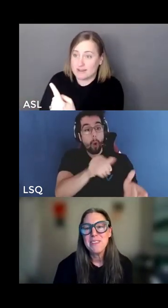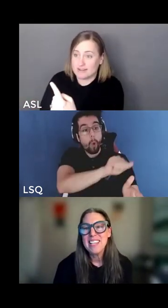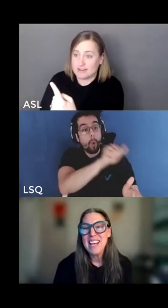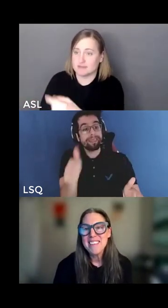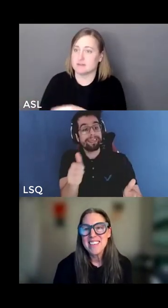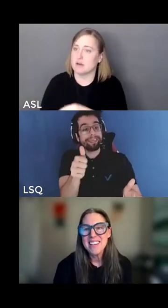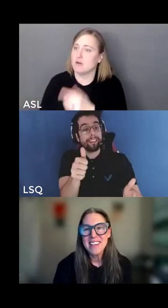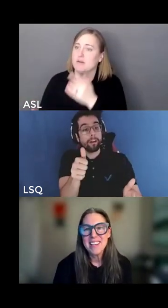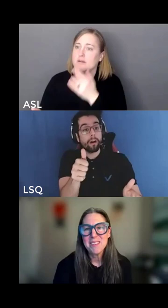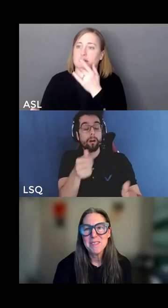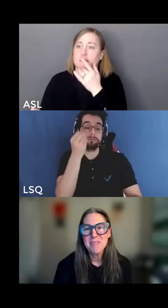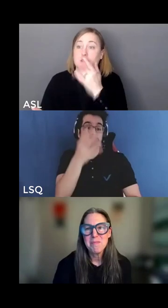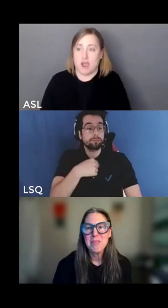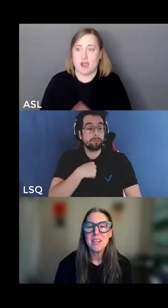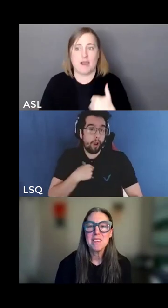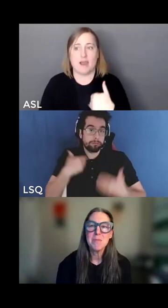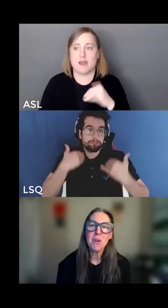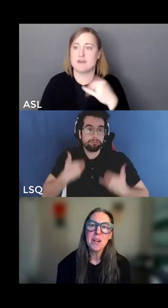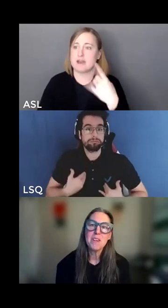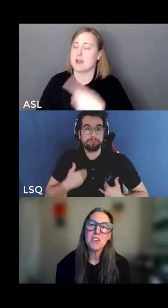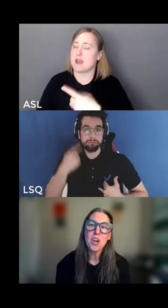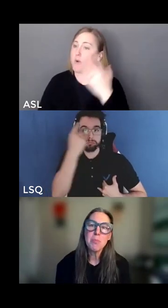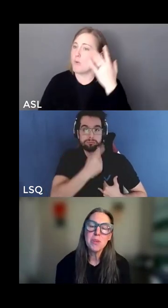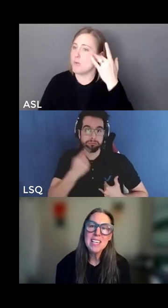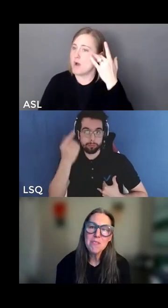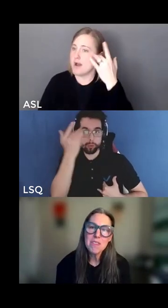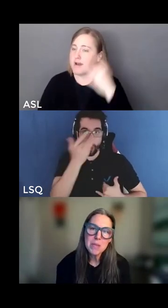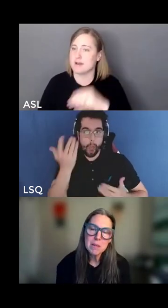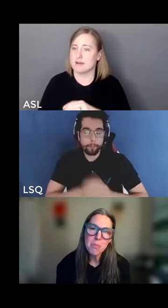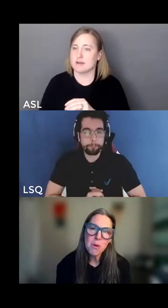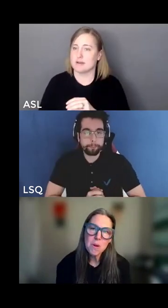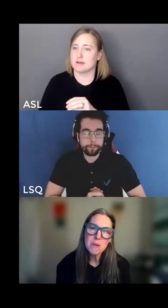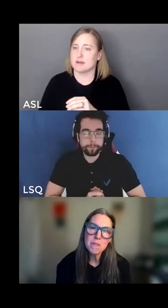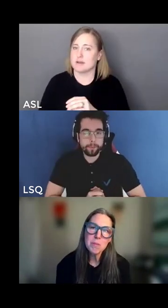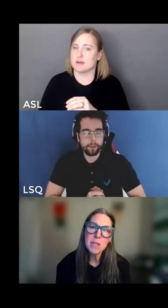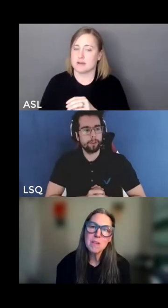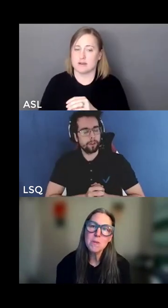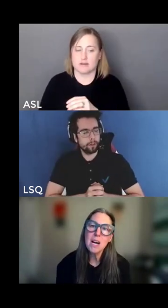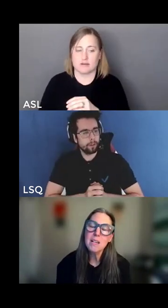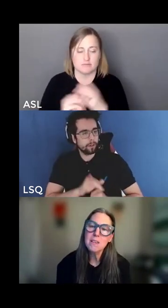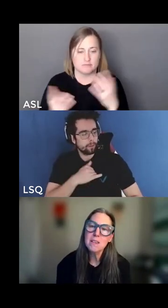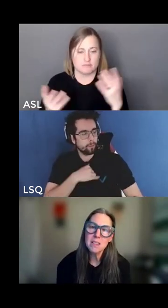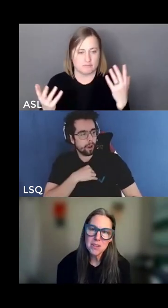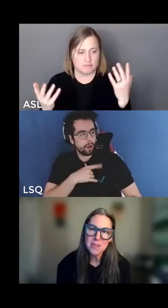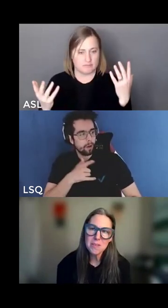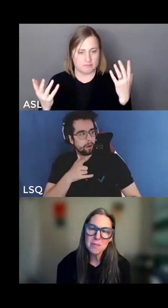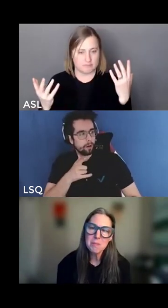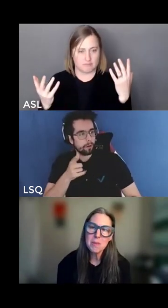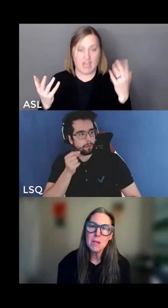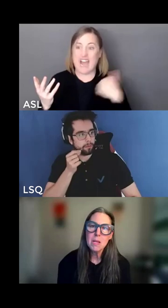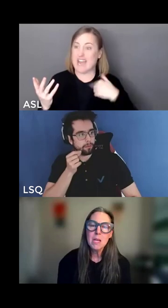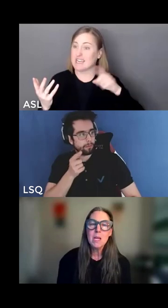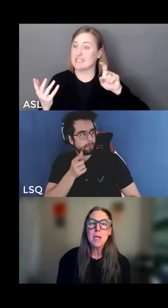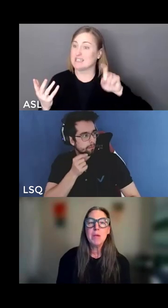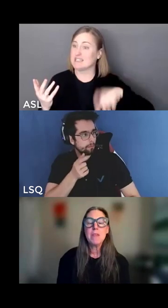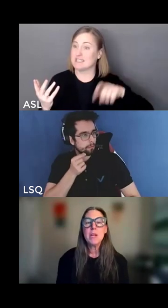lucky to have her in the class that day because it brought into sharp relief something important for me to unlearn because when